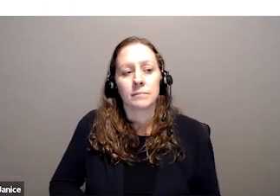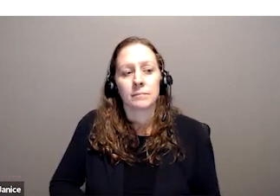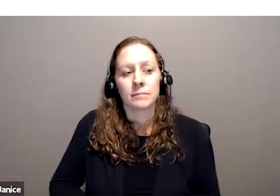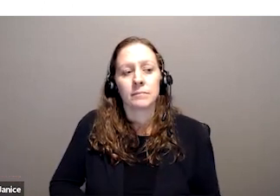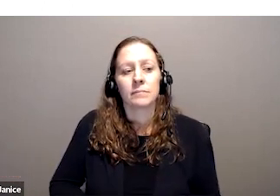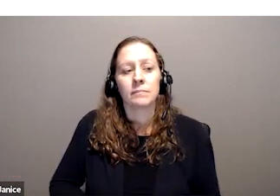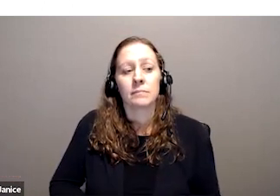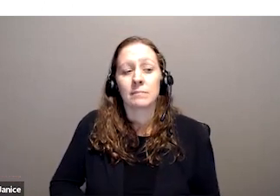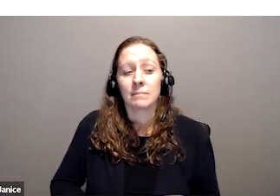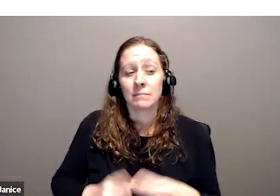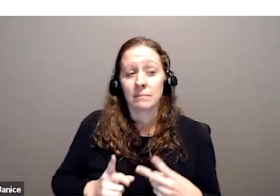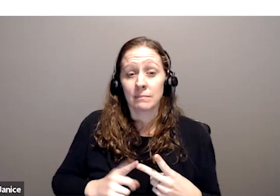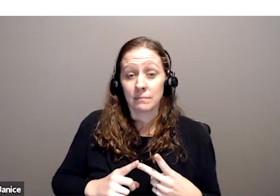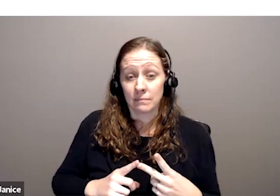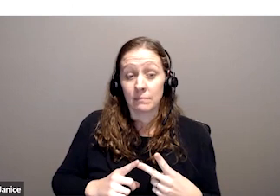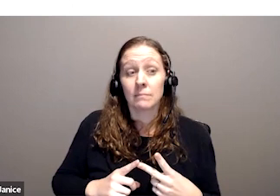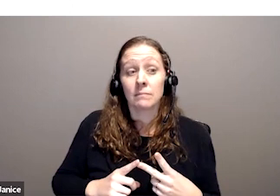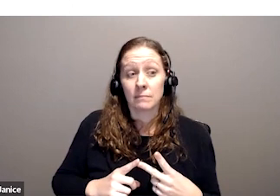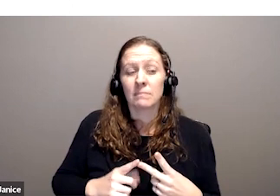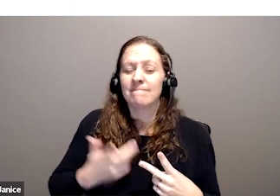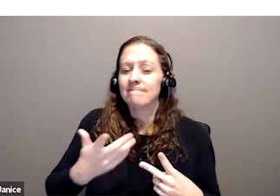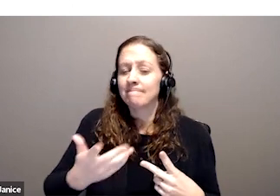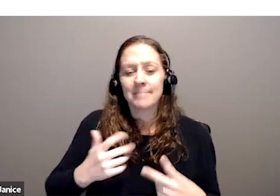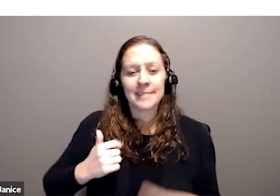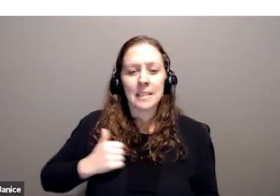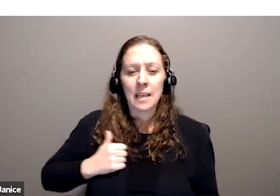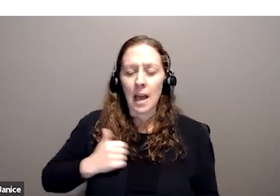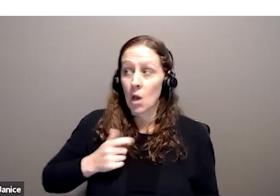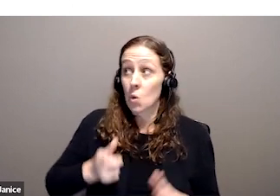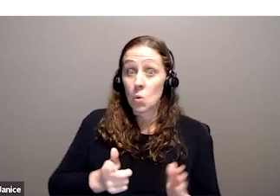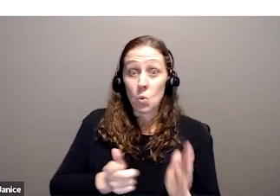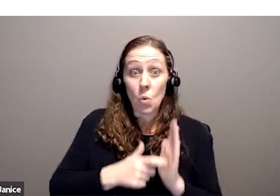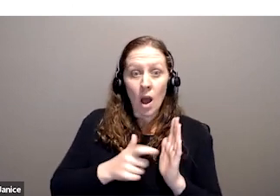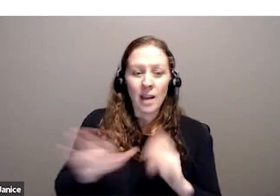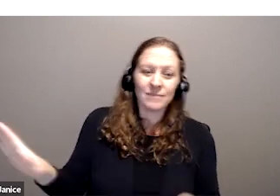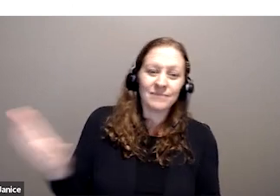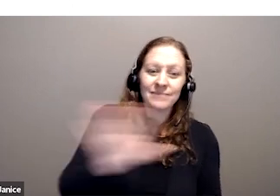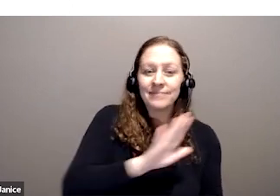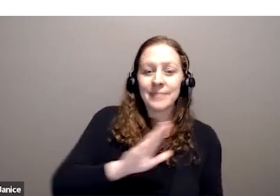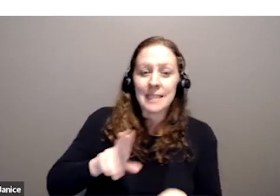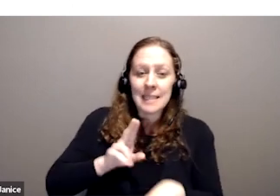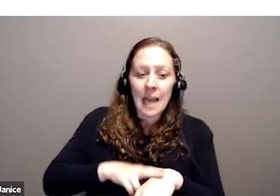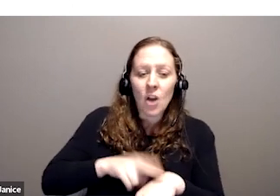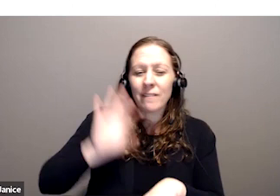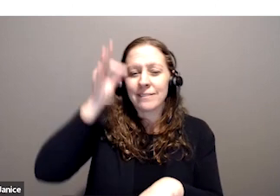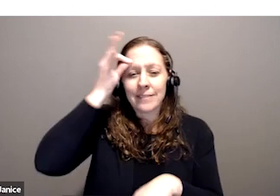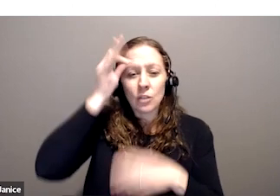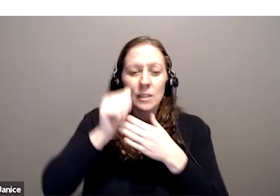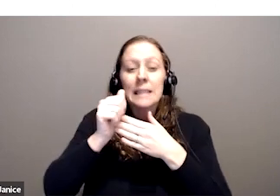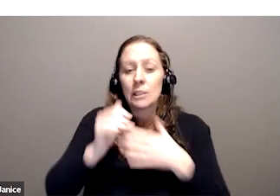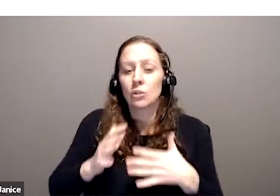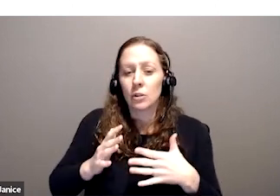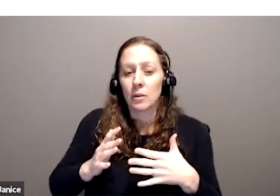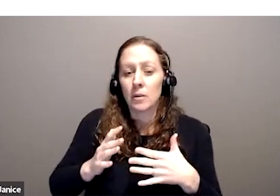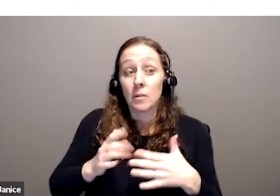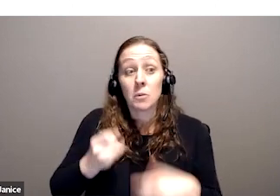respect, Canada needs a new wave of federal or national leadership, if we're to